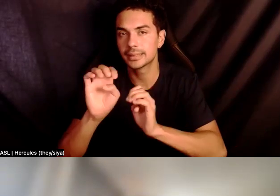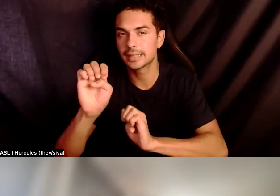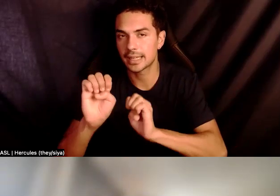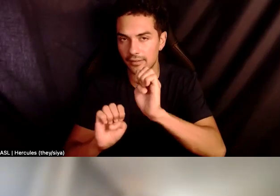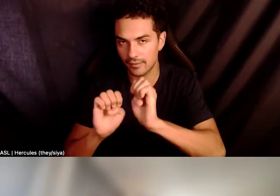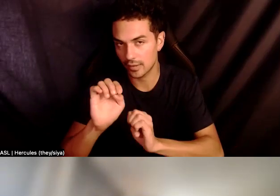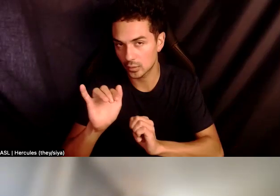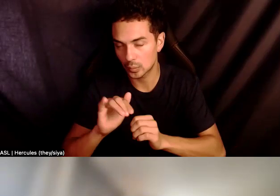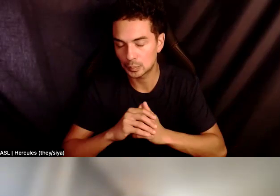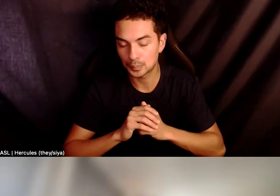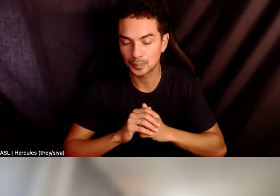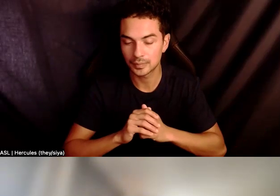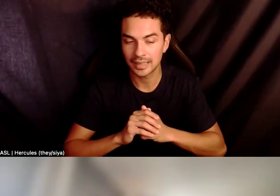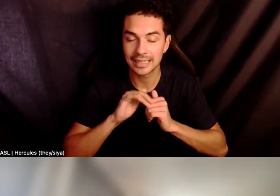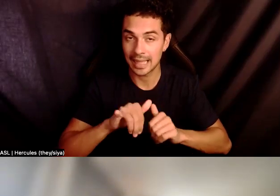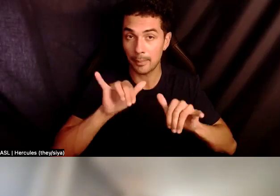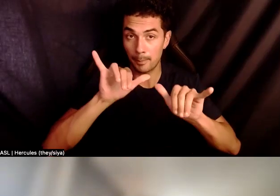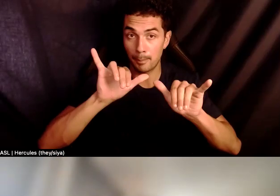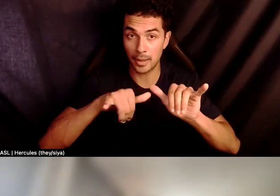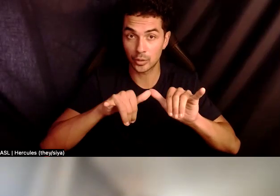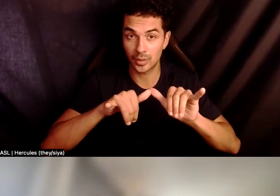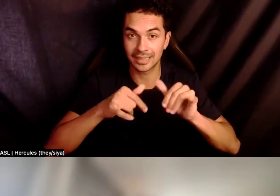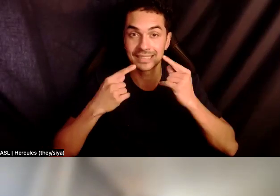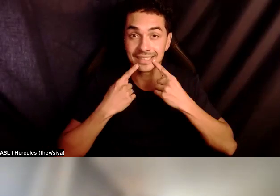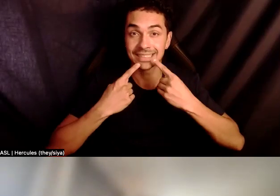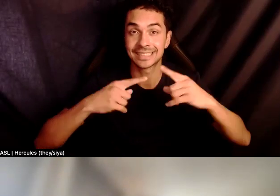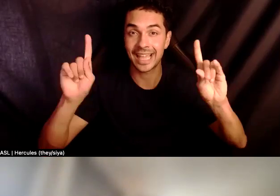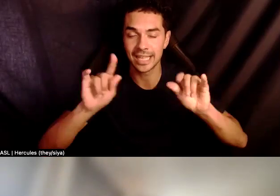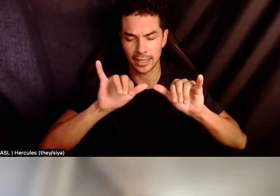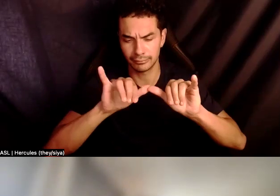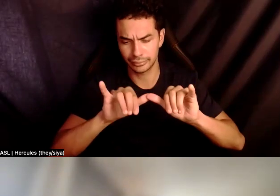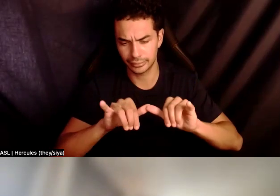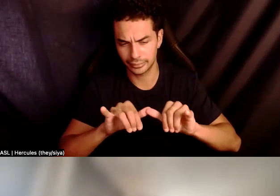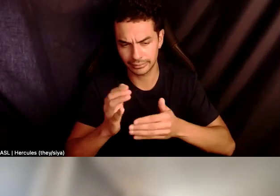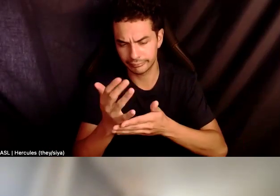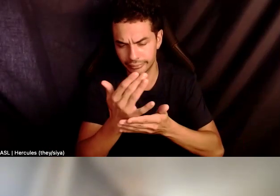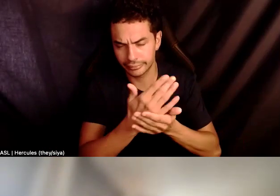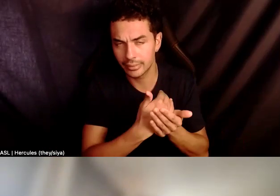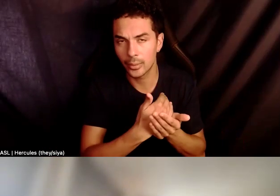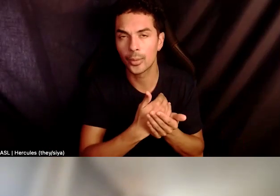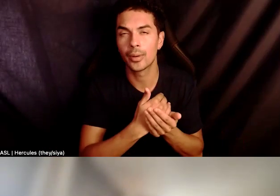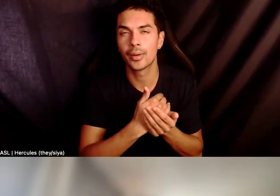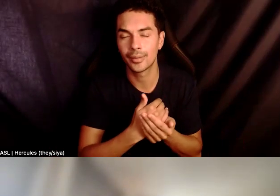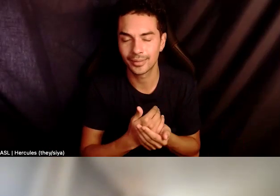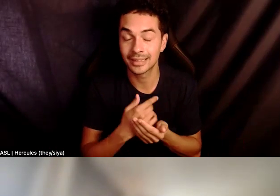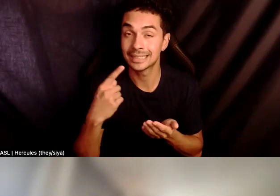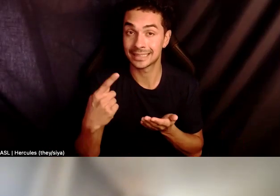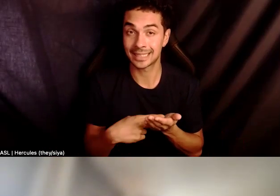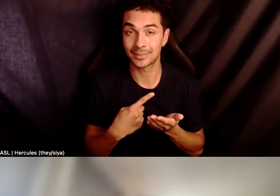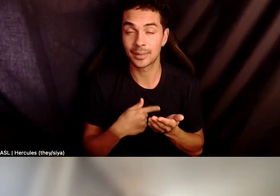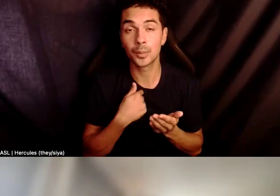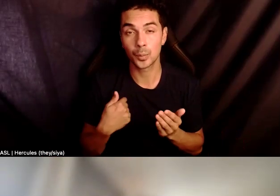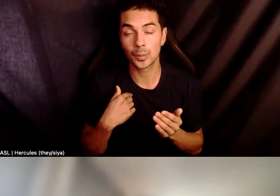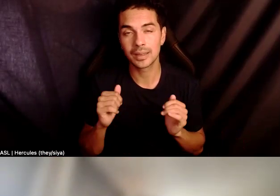so I'm thinking about those different metrics of success. And, um, I just, I feel like we sometimes adopt